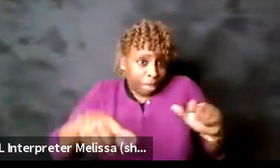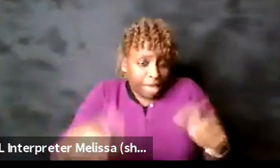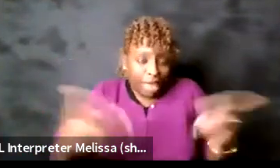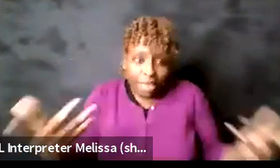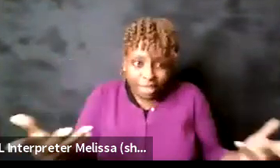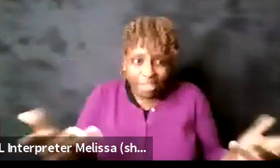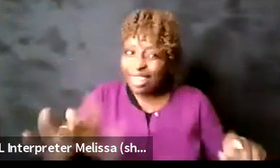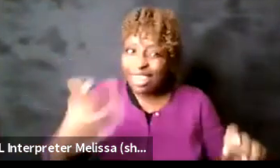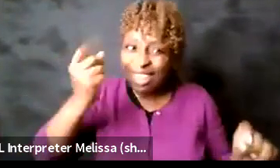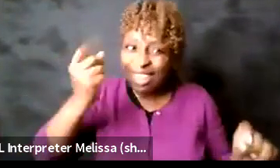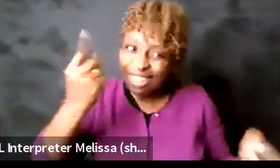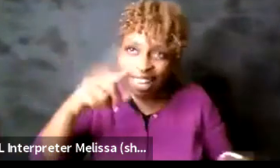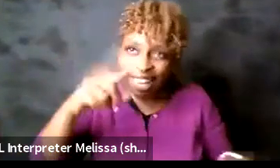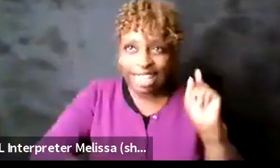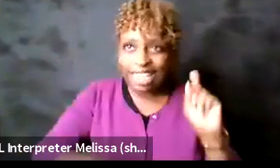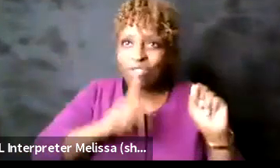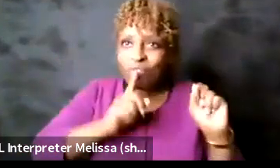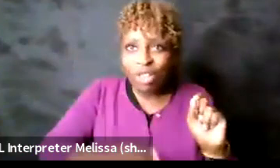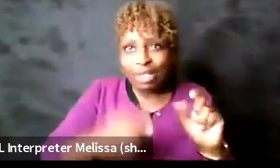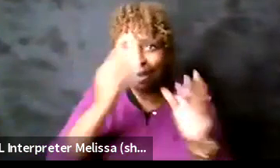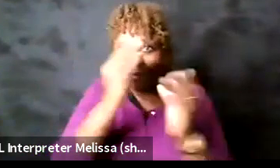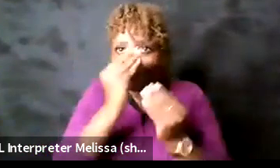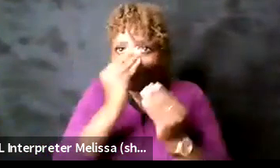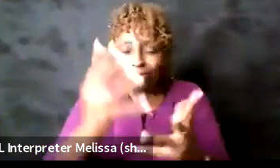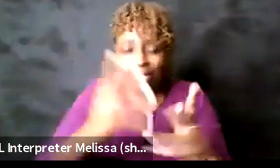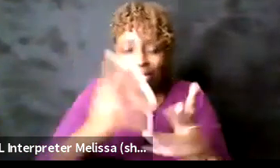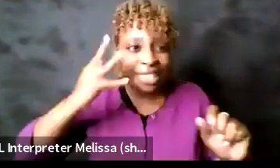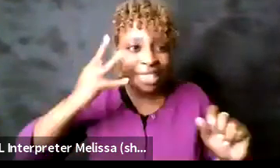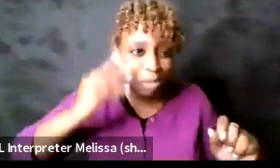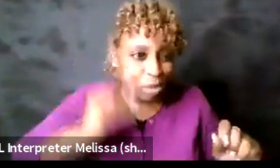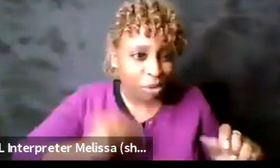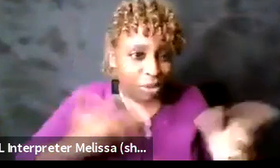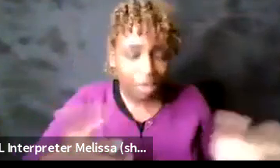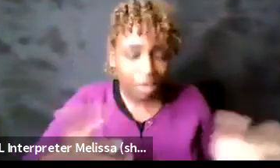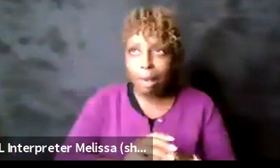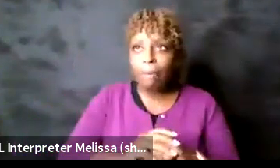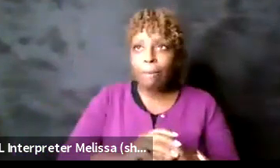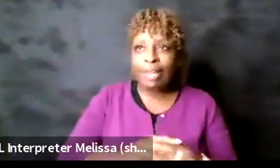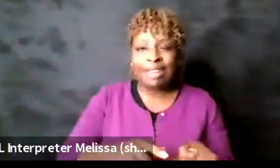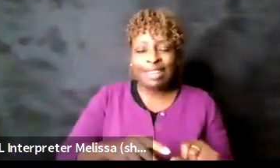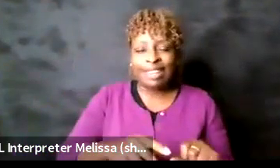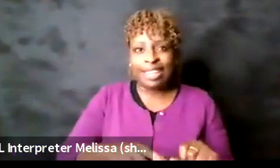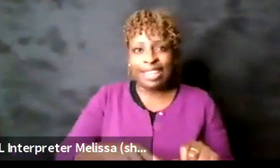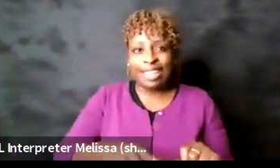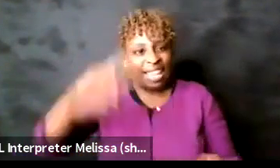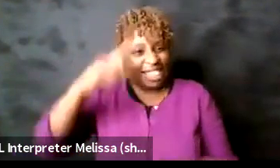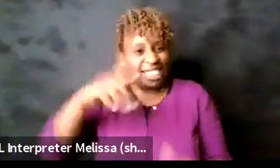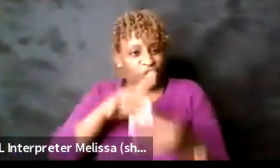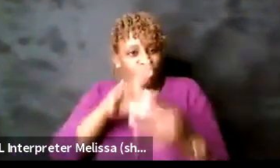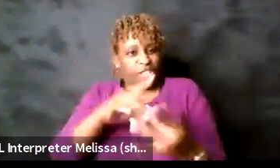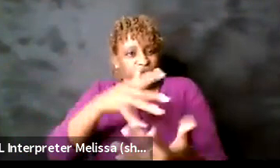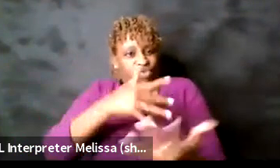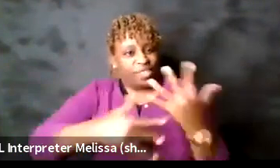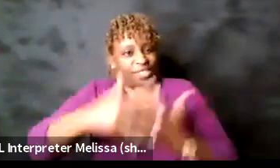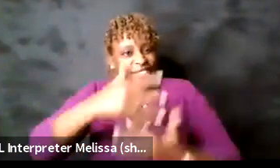experience of it but it does seem to be uh very much outsized with the actual interactions um it usually just people talking and